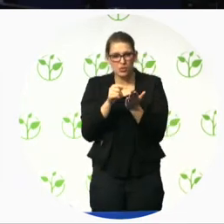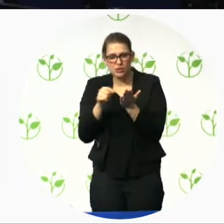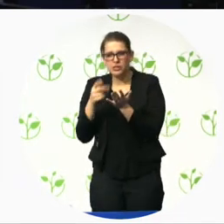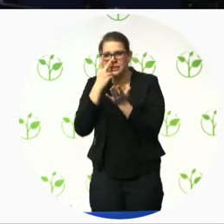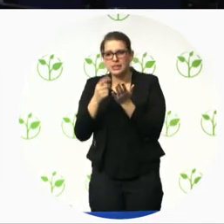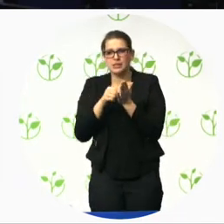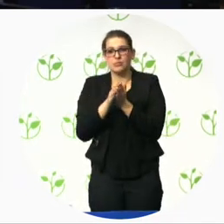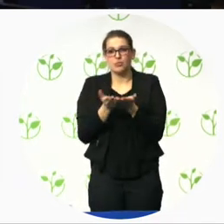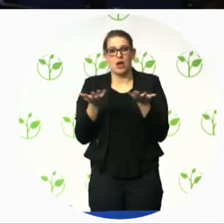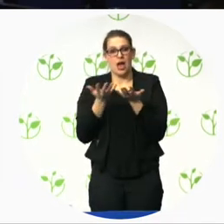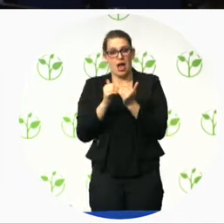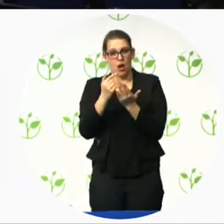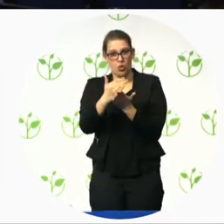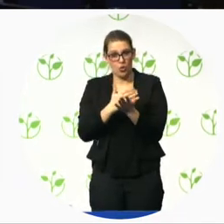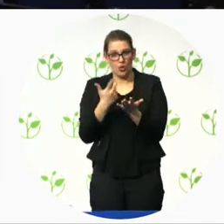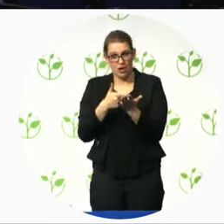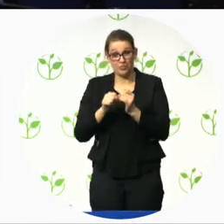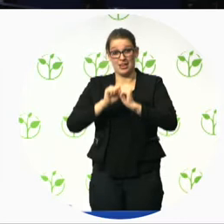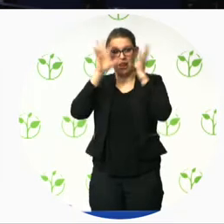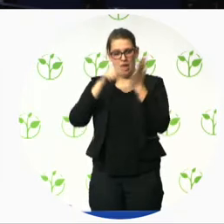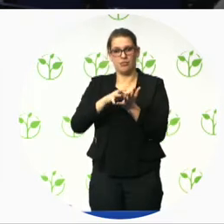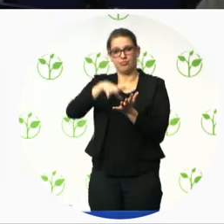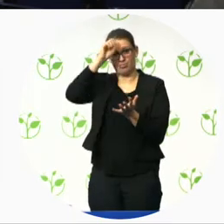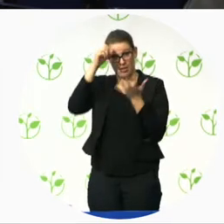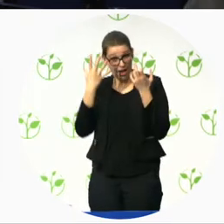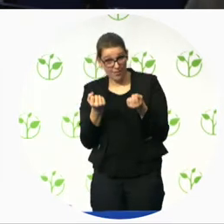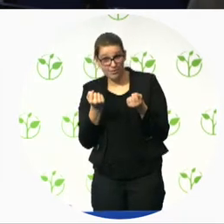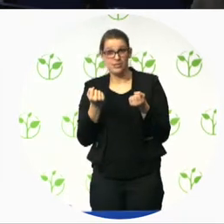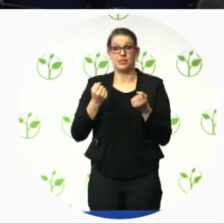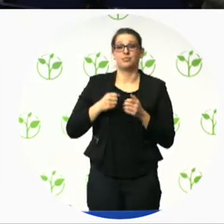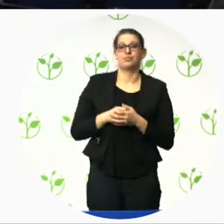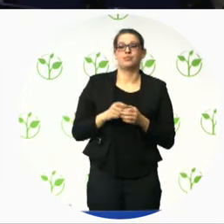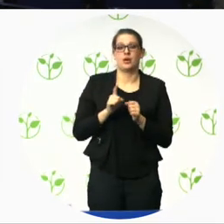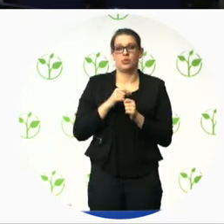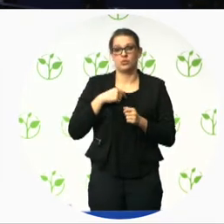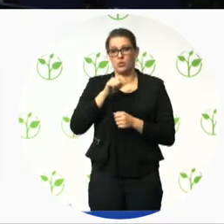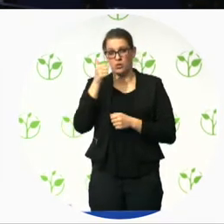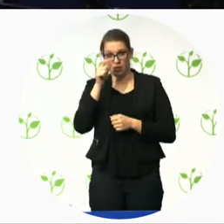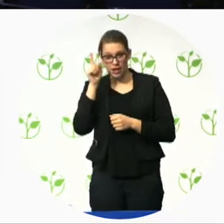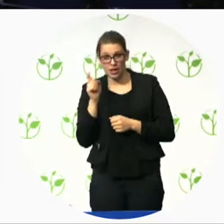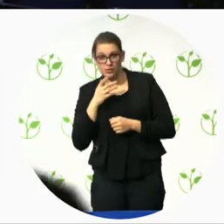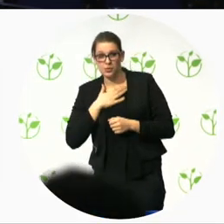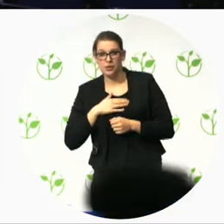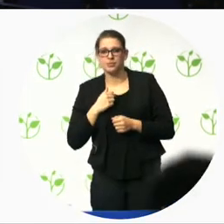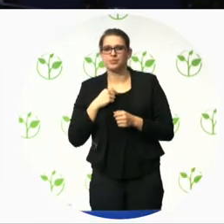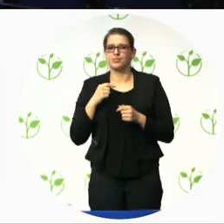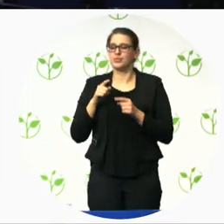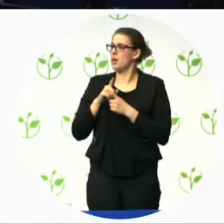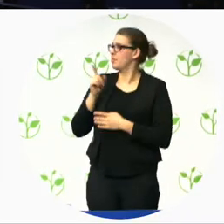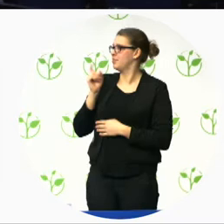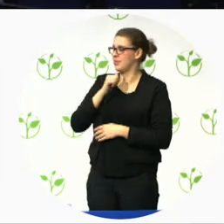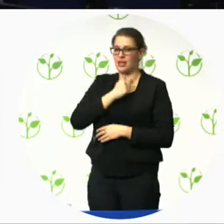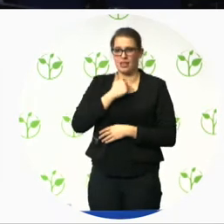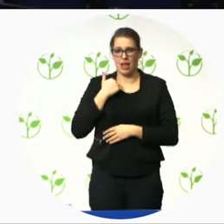my second question is to Canada Canada Canada is